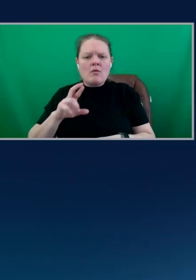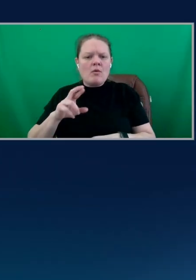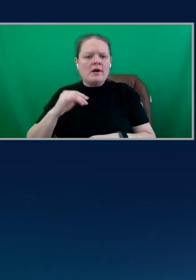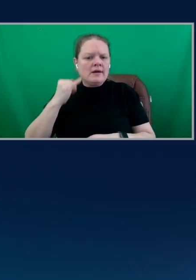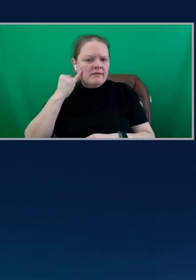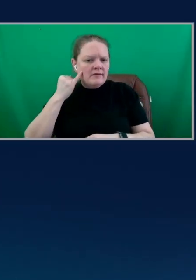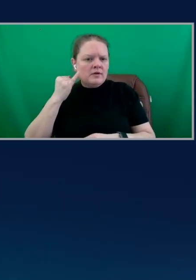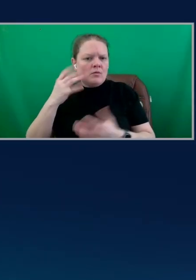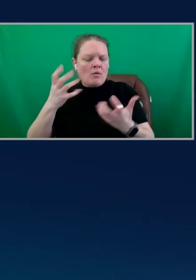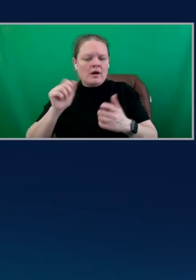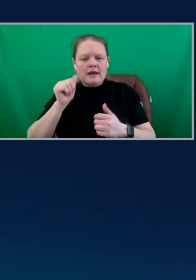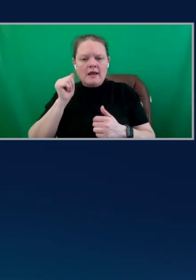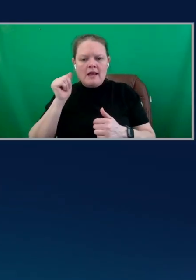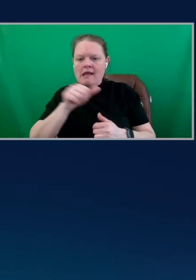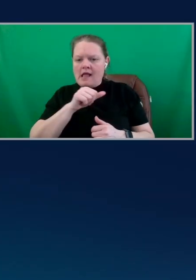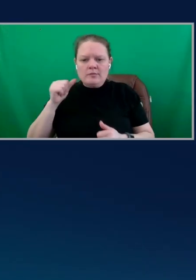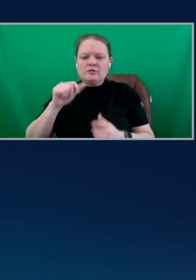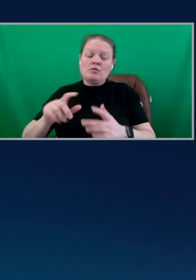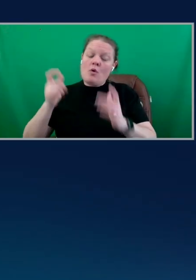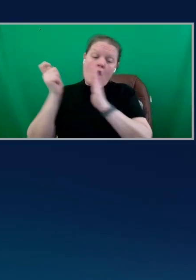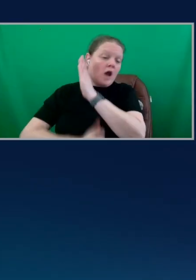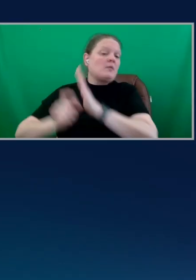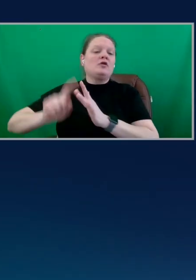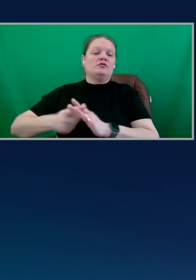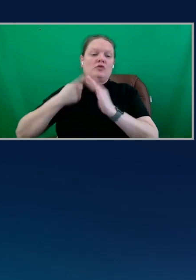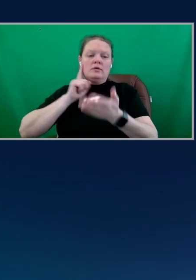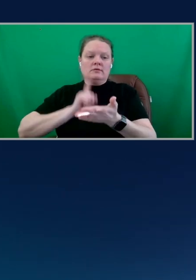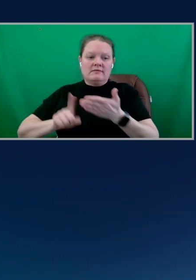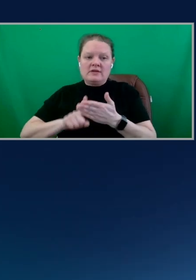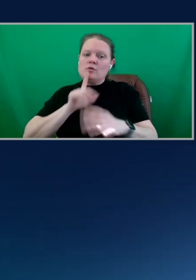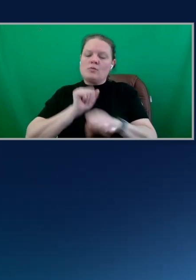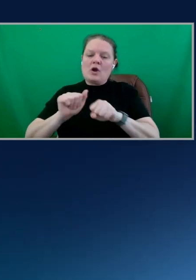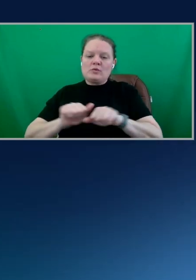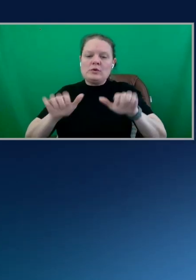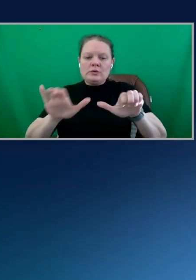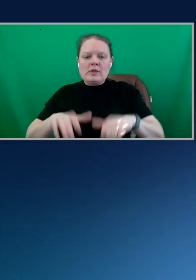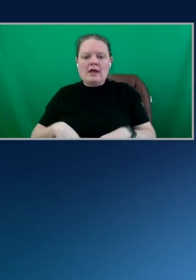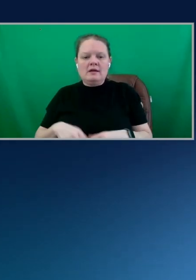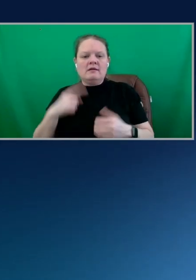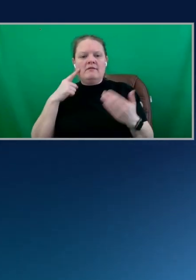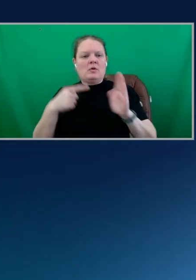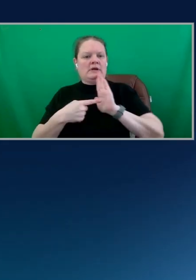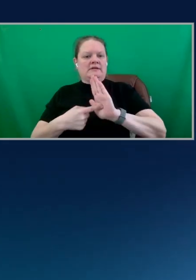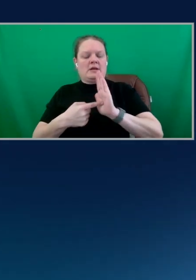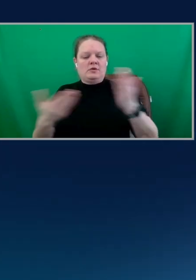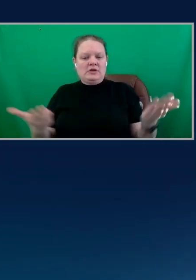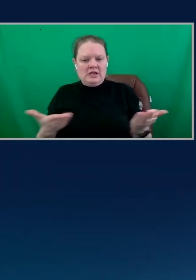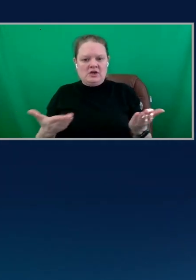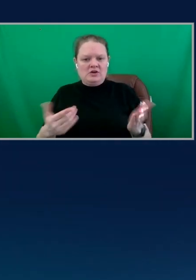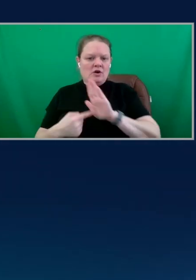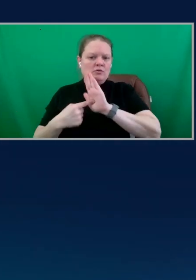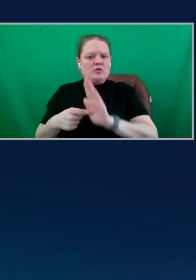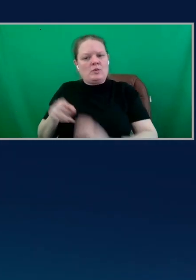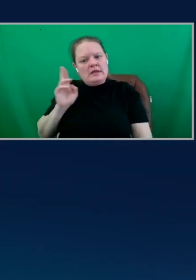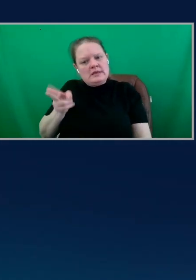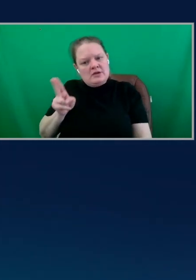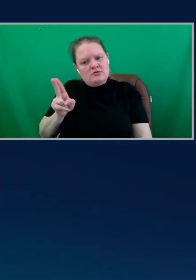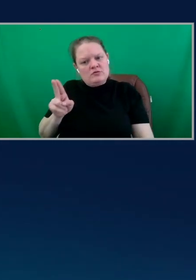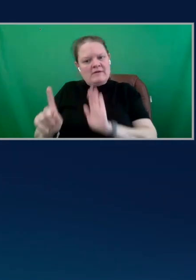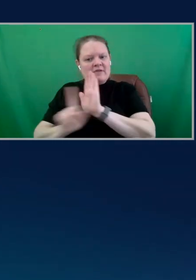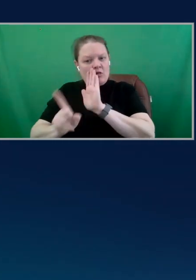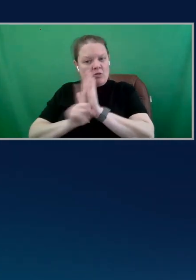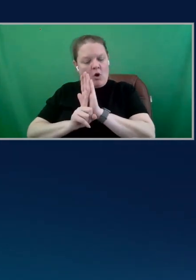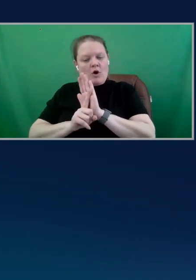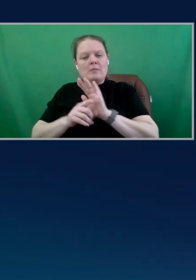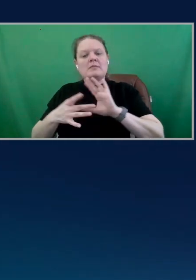automatically start investigating, you can actually do that. So as an example out here, you can look, I'm showing you the history of the alarm, but it says that the alarm